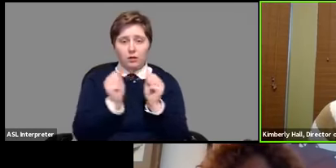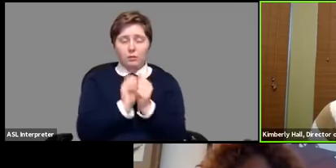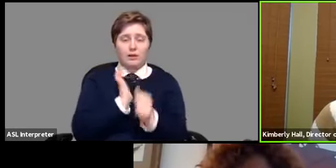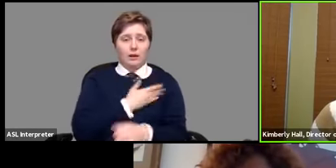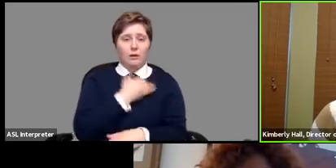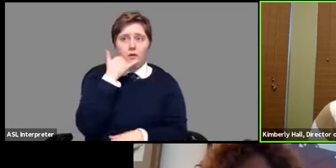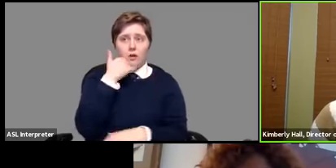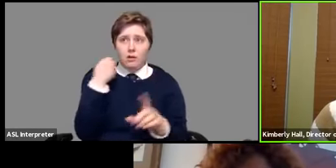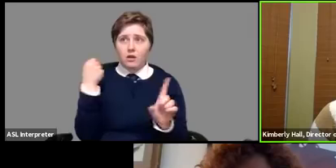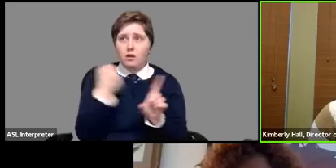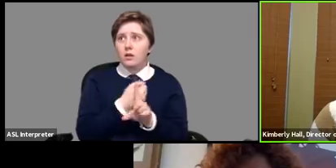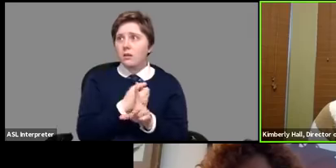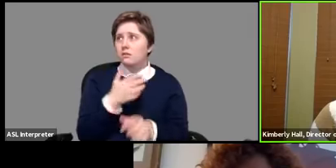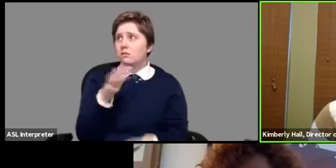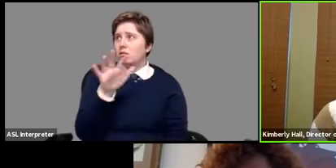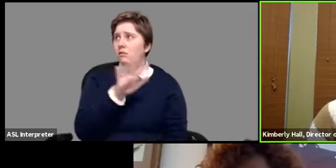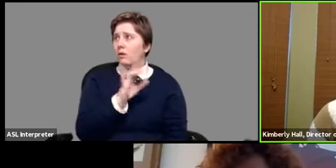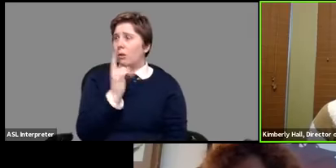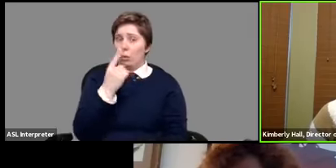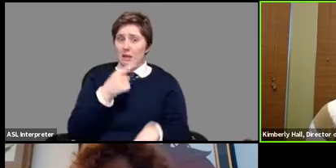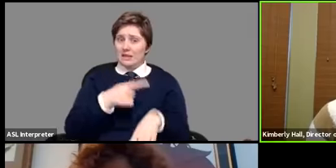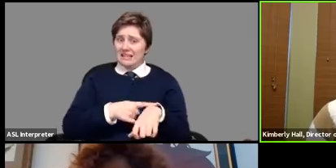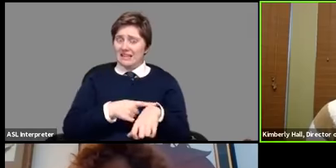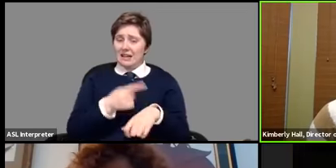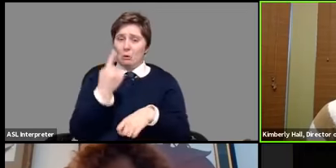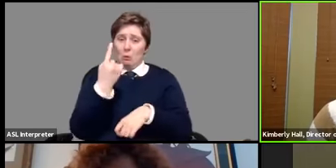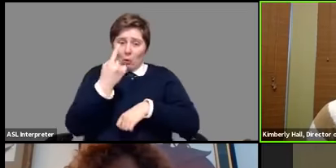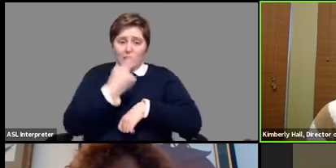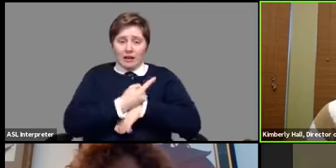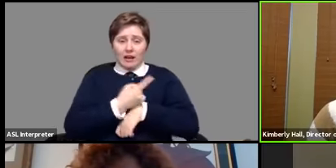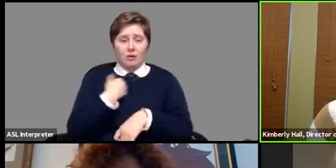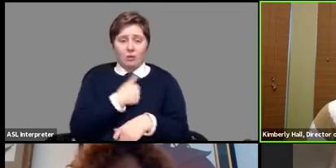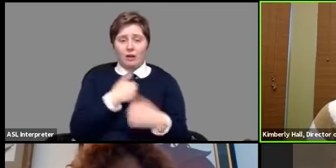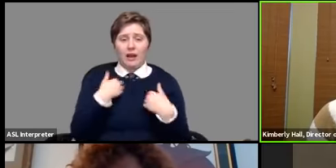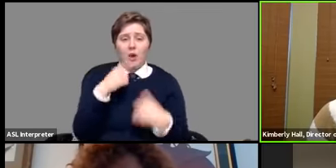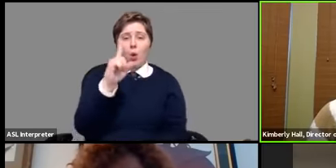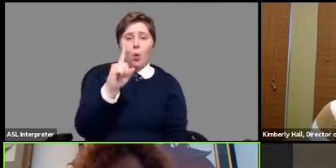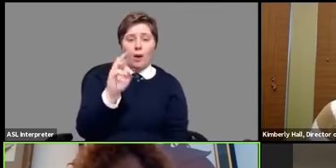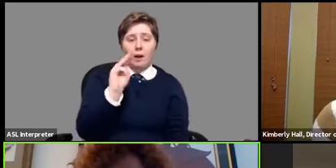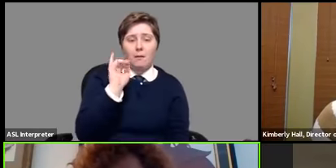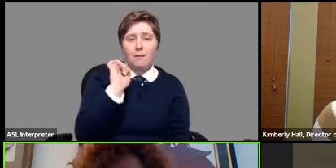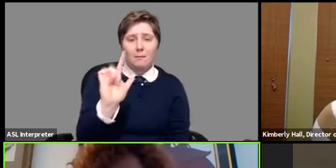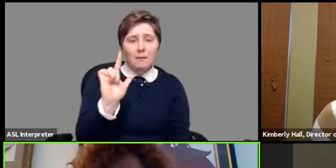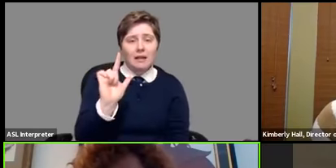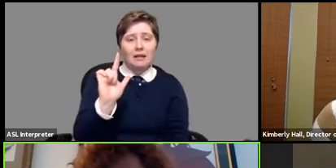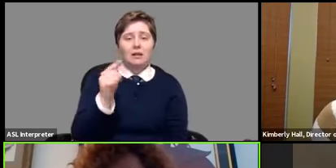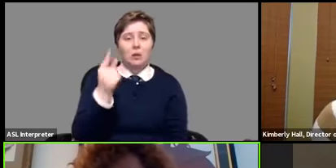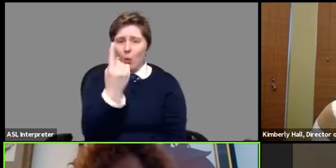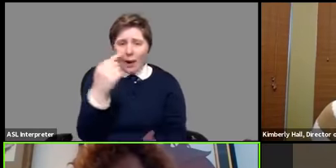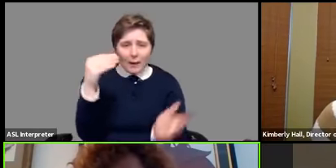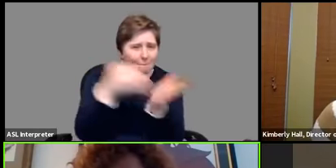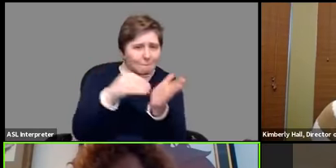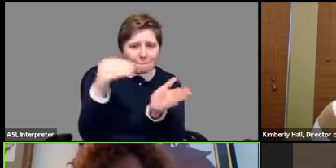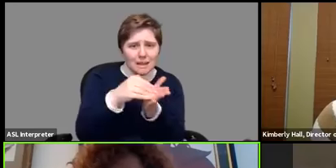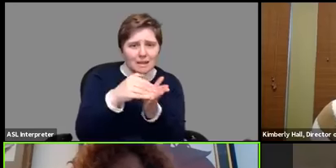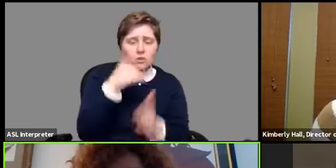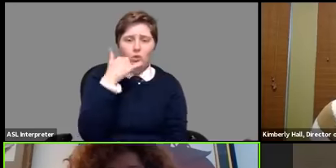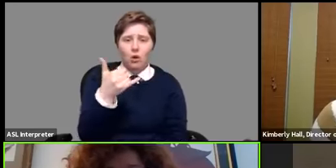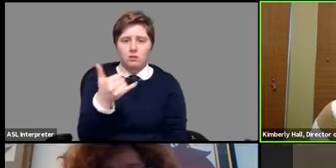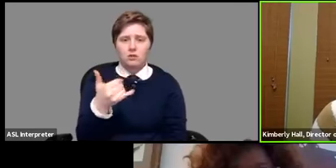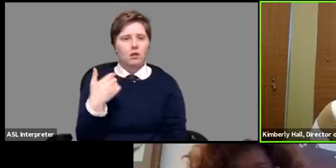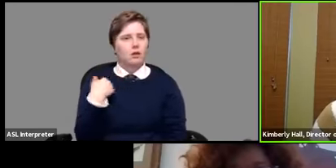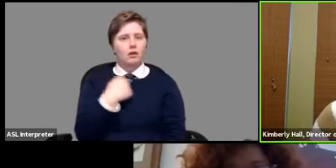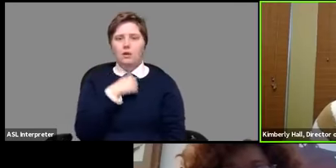were hitting at uh at one point on one day we received a million calls oh my goodness we don't have the the